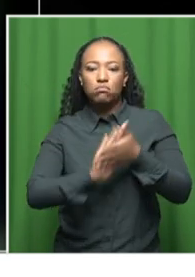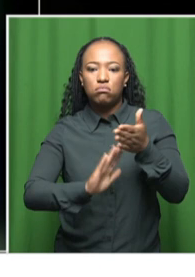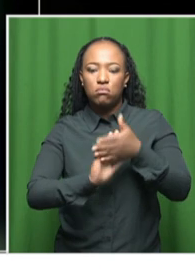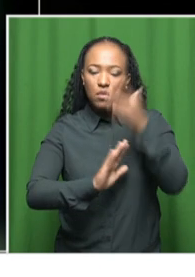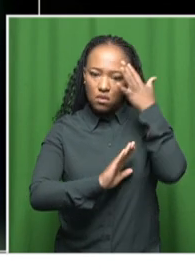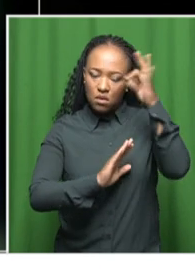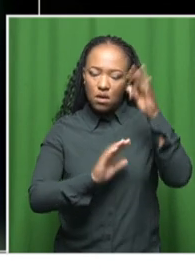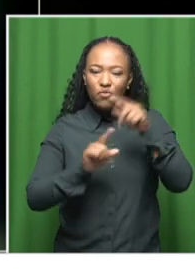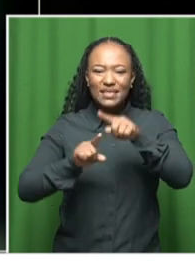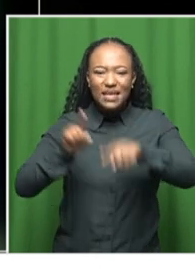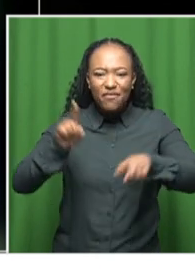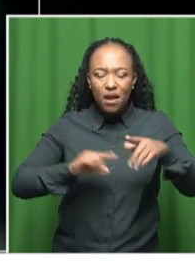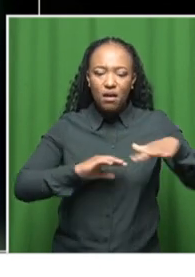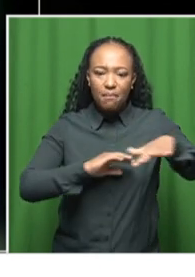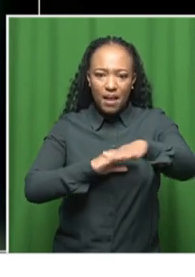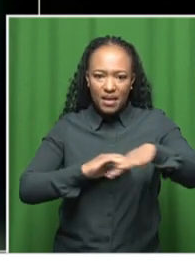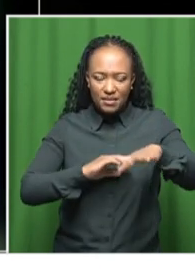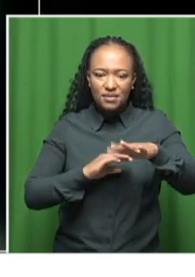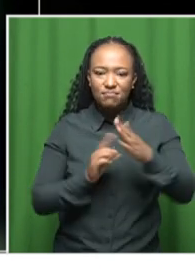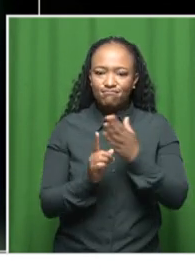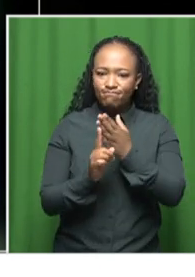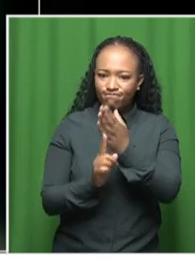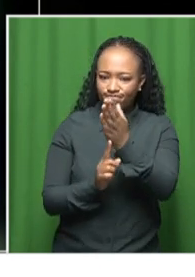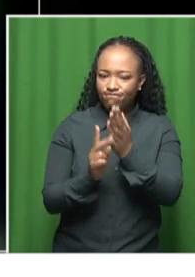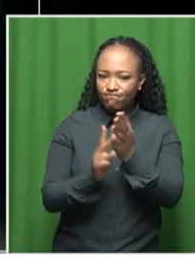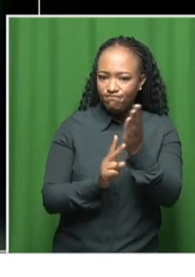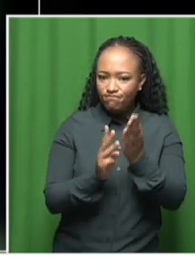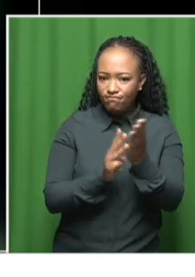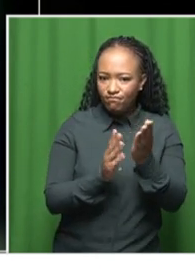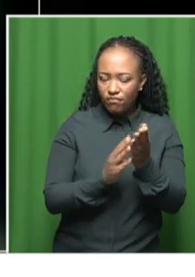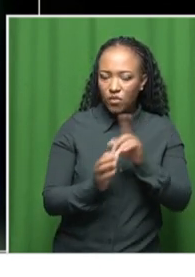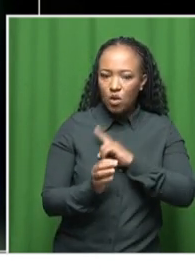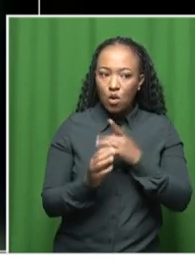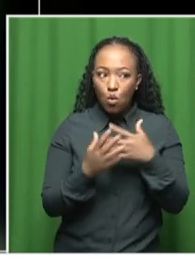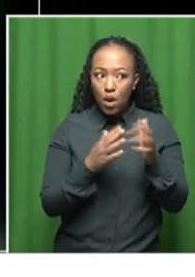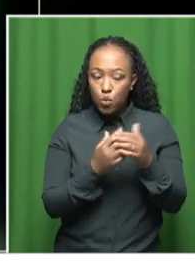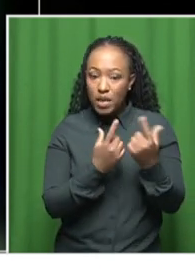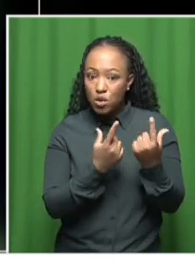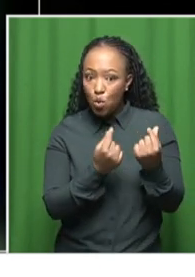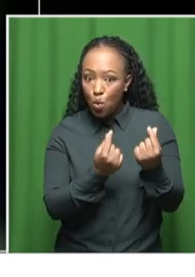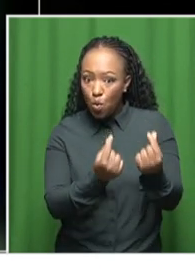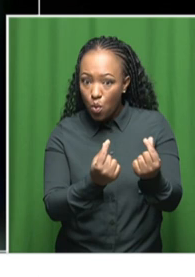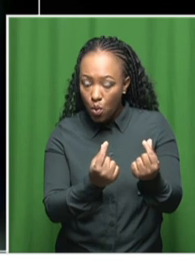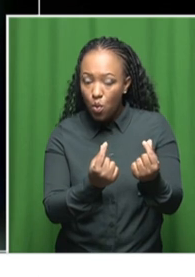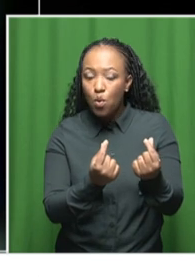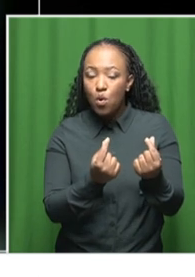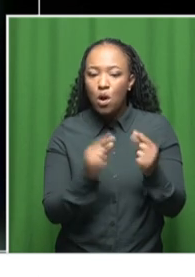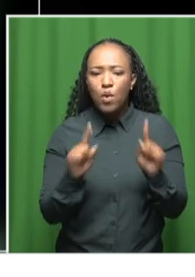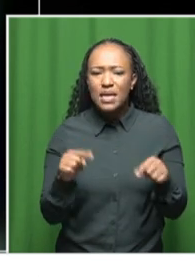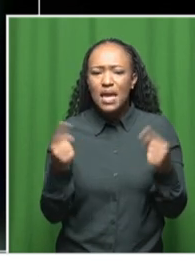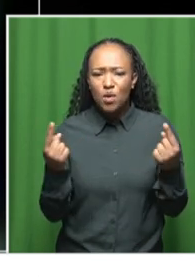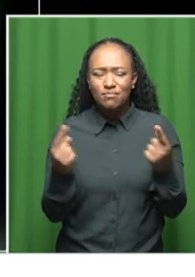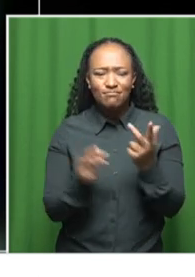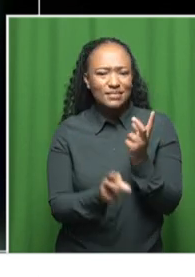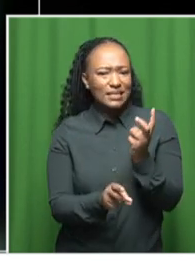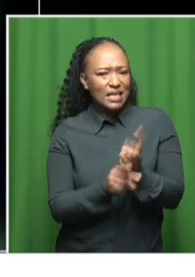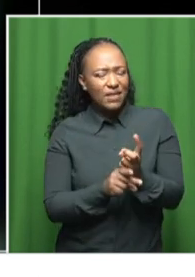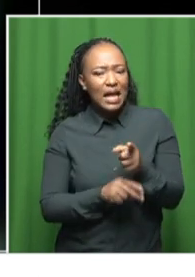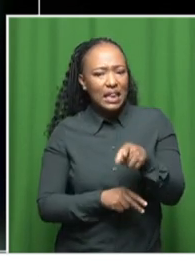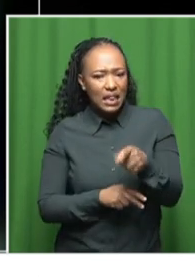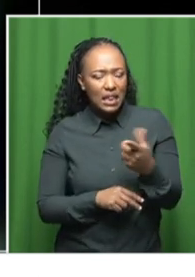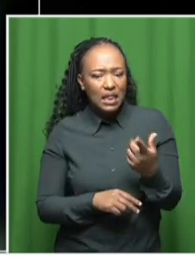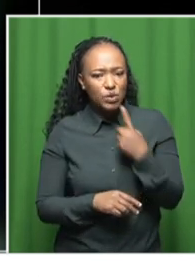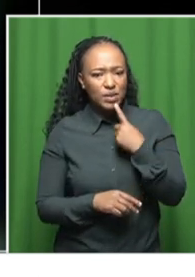the various spheres, so that we can actually do what we say we want to do. It cannot be all that difficult to say